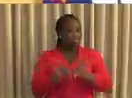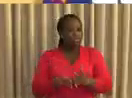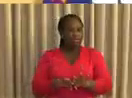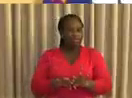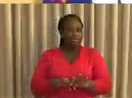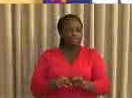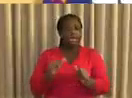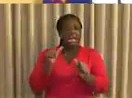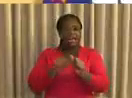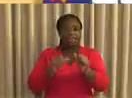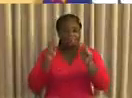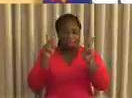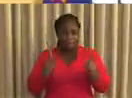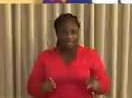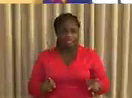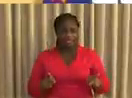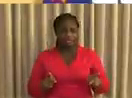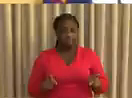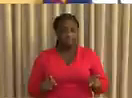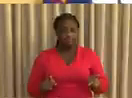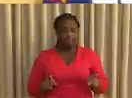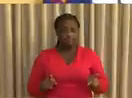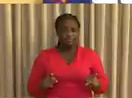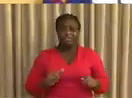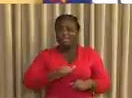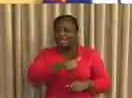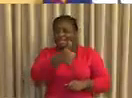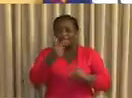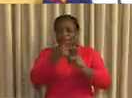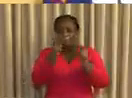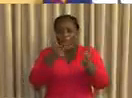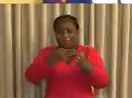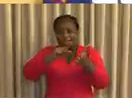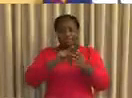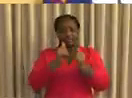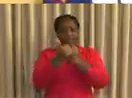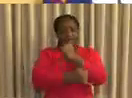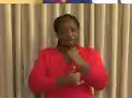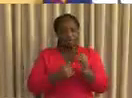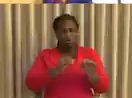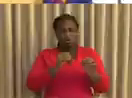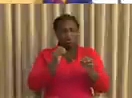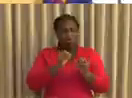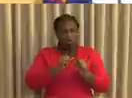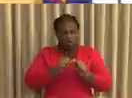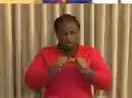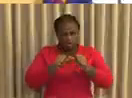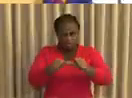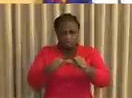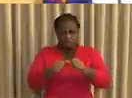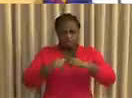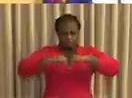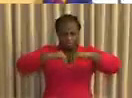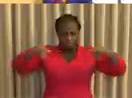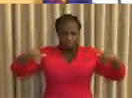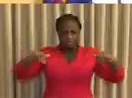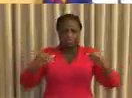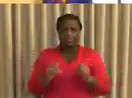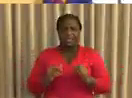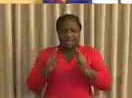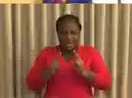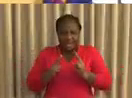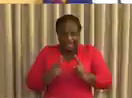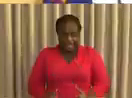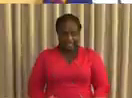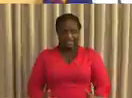all parts of the country, continue to observe the social distancing-enhanced hygiene protocols, for they are the